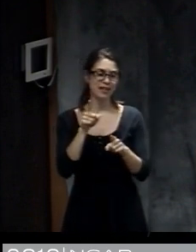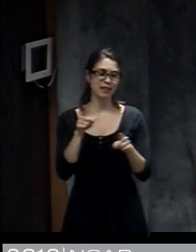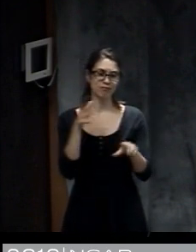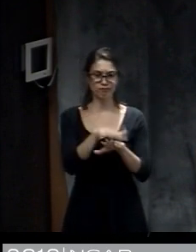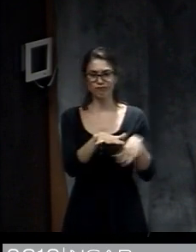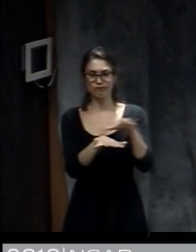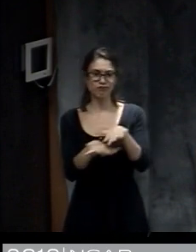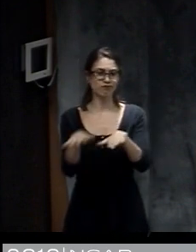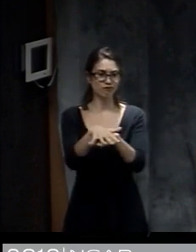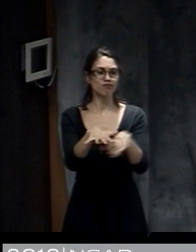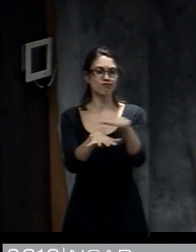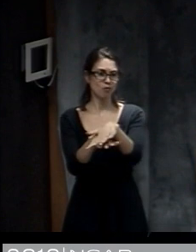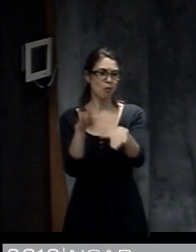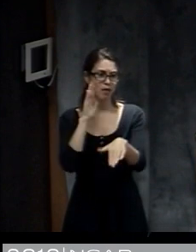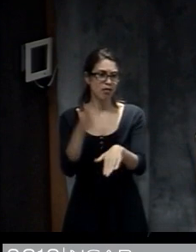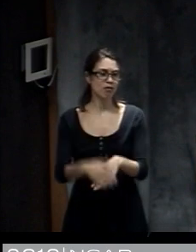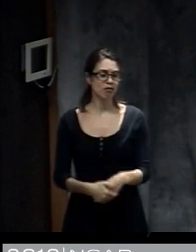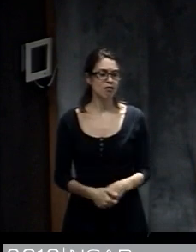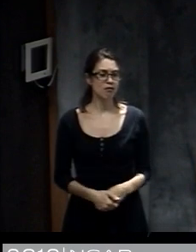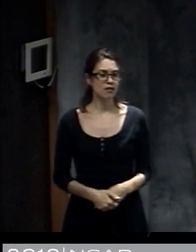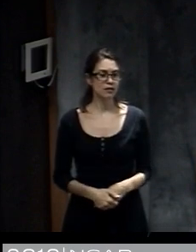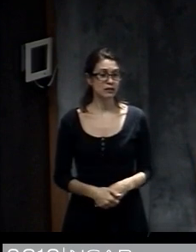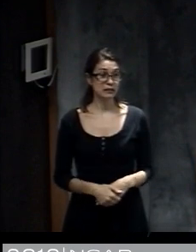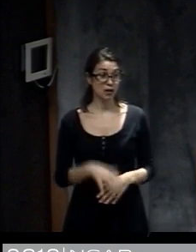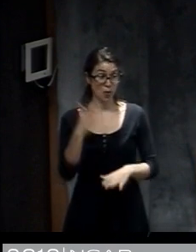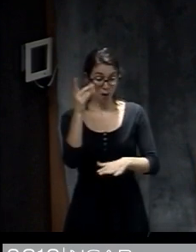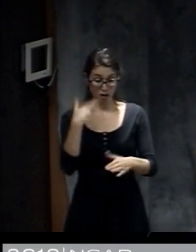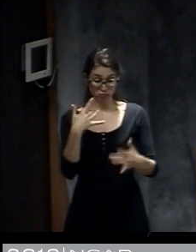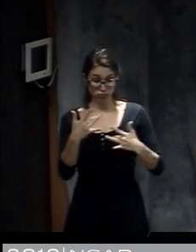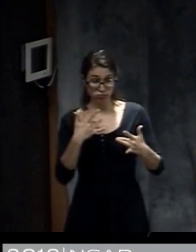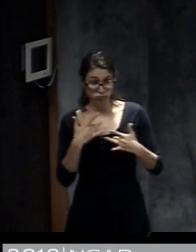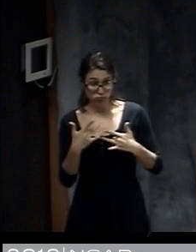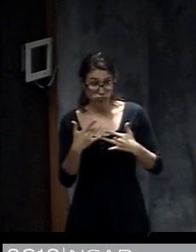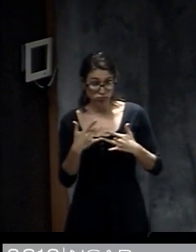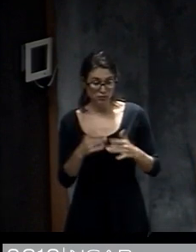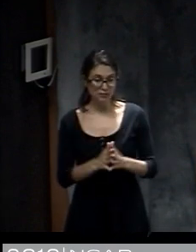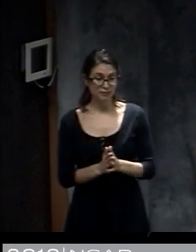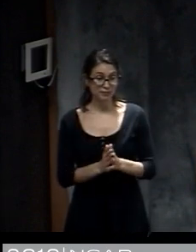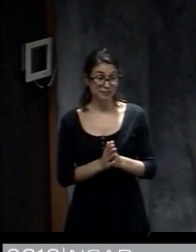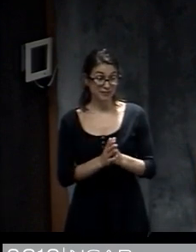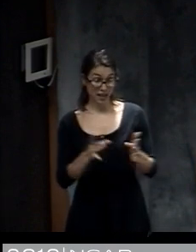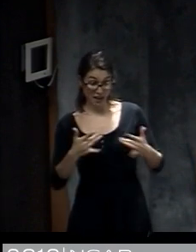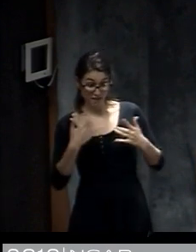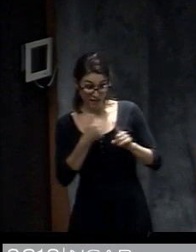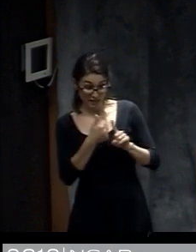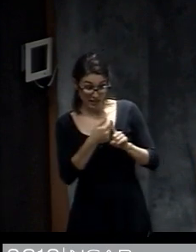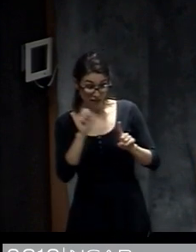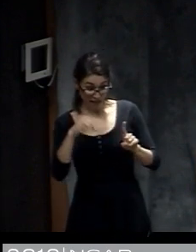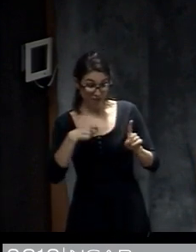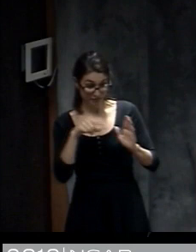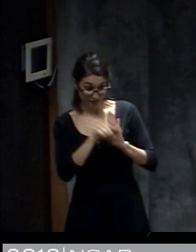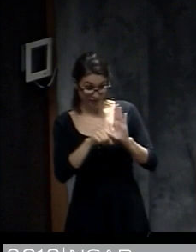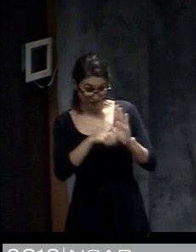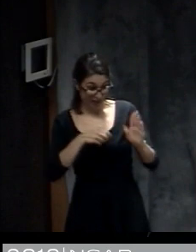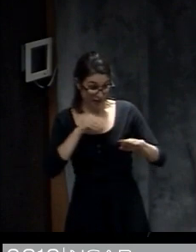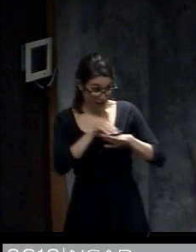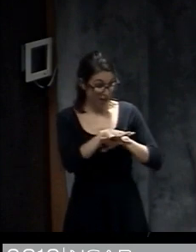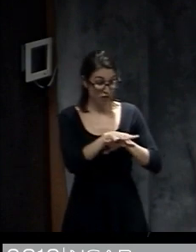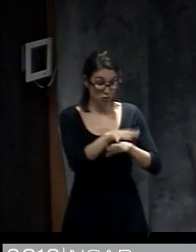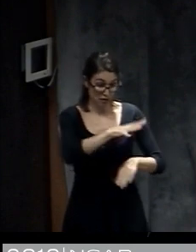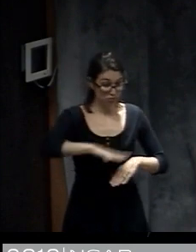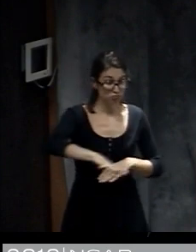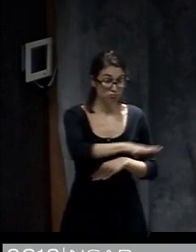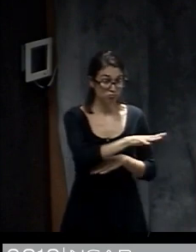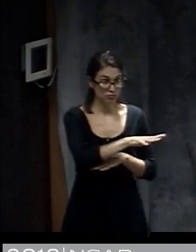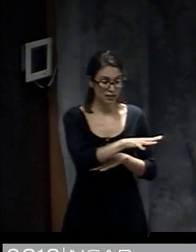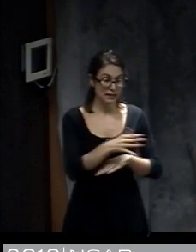society. Of course, the big reason we're concerned about this is because the event can have significant negative impacts. So they have these hazard impacts